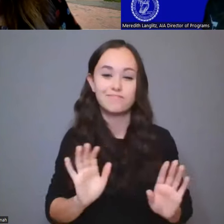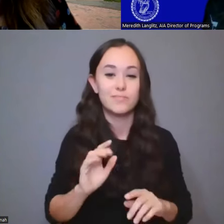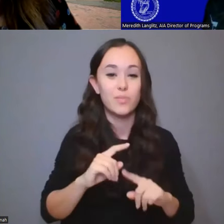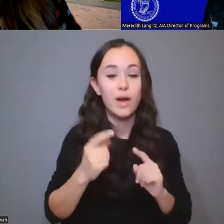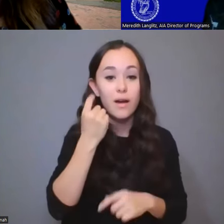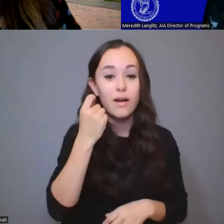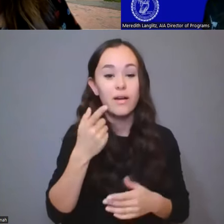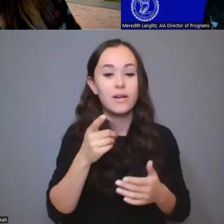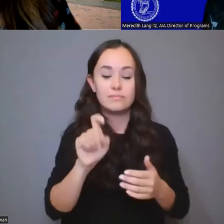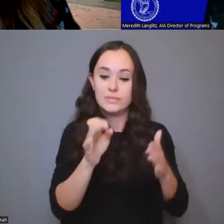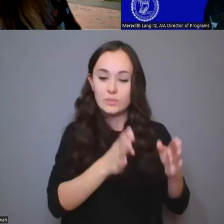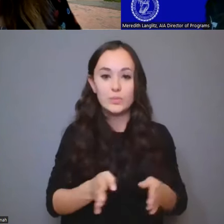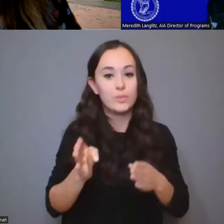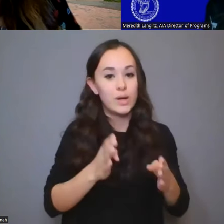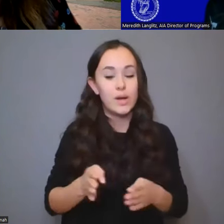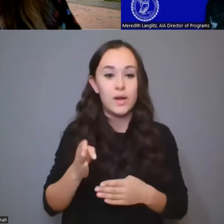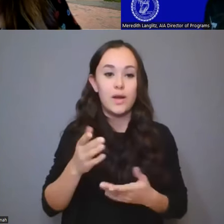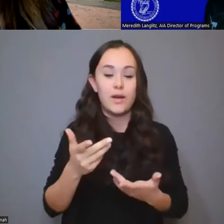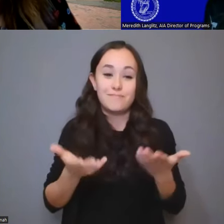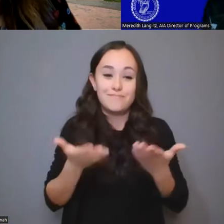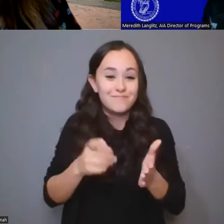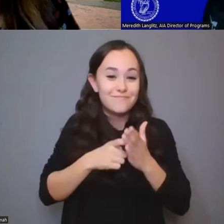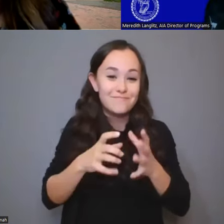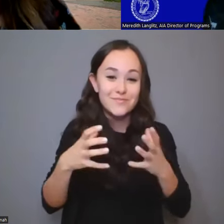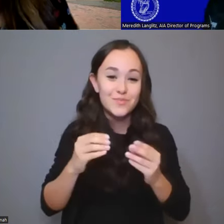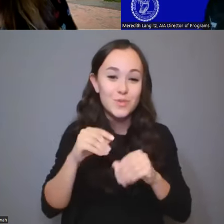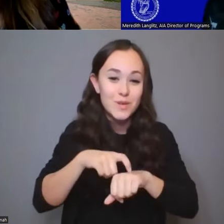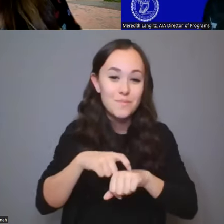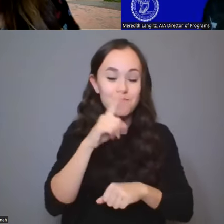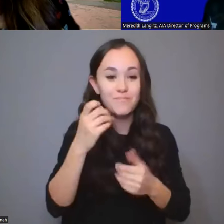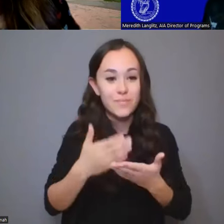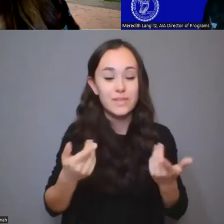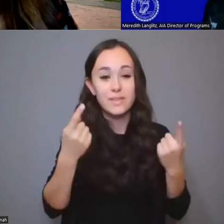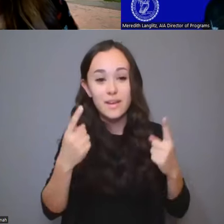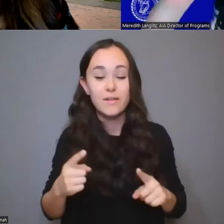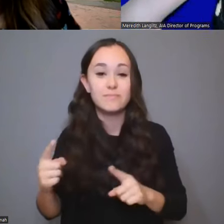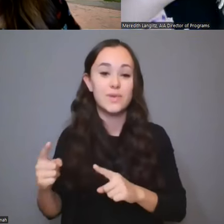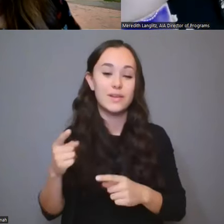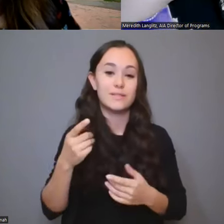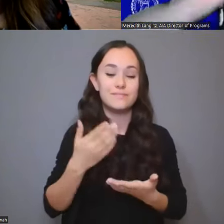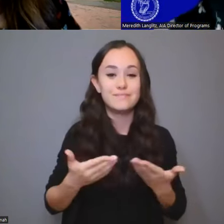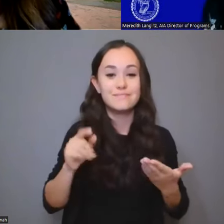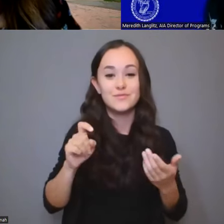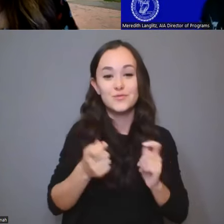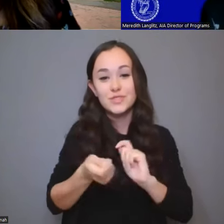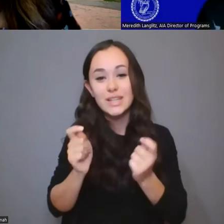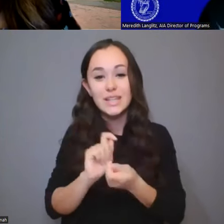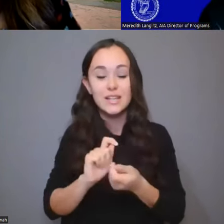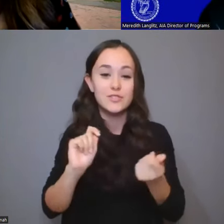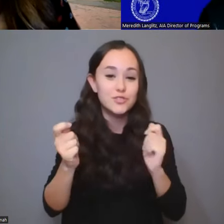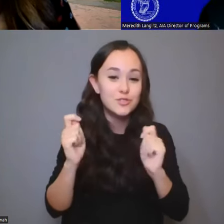take you a little bit longer because, you know, things happen, things have to change and shift, and things work at a different pace.